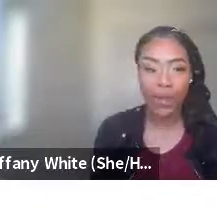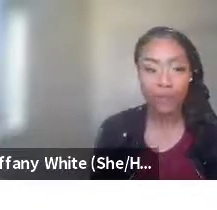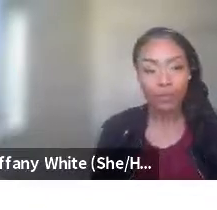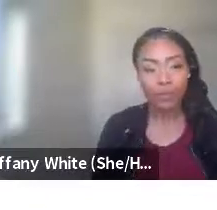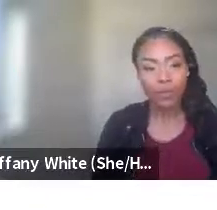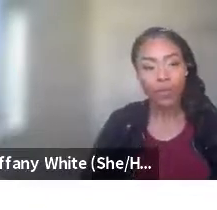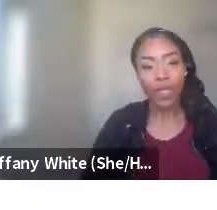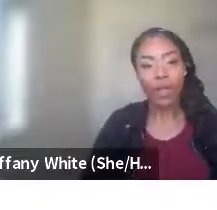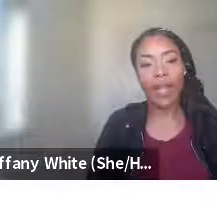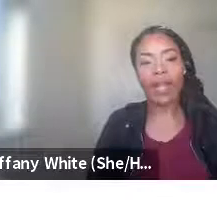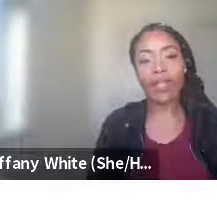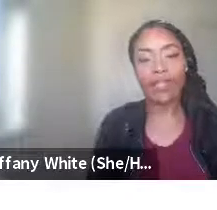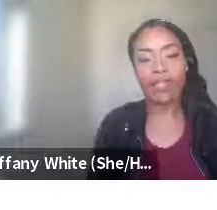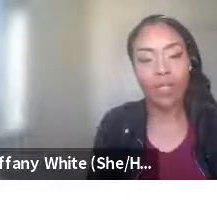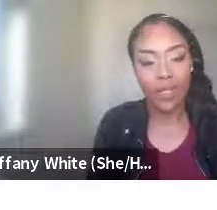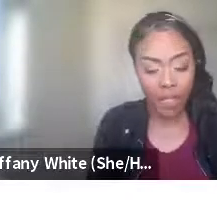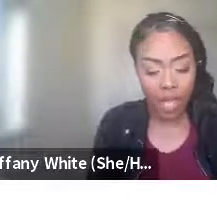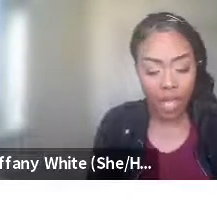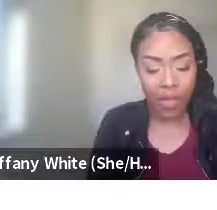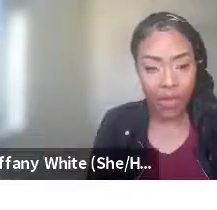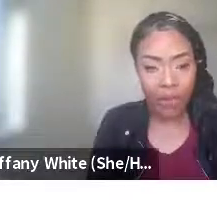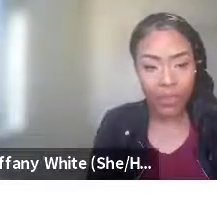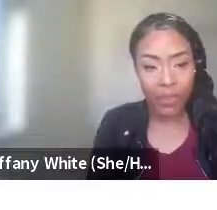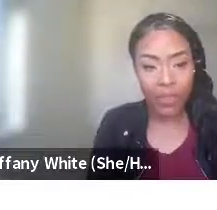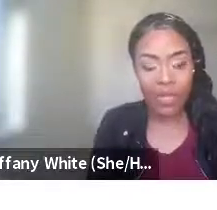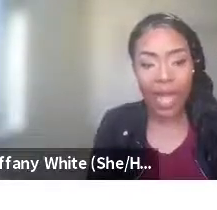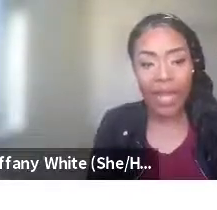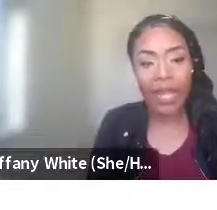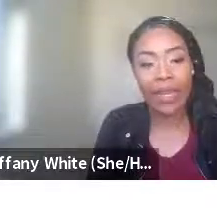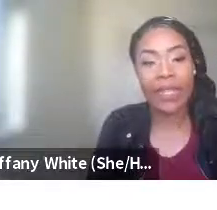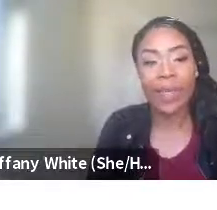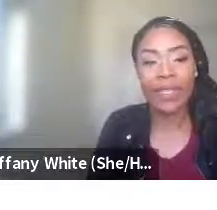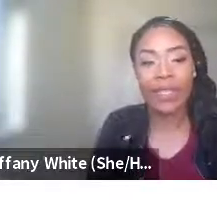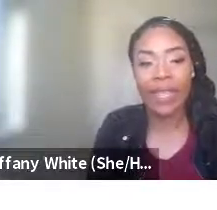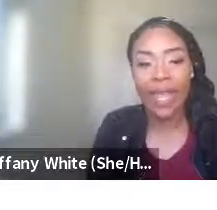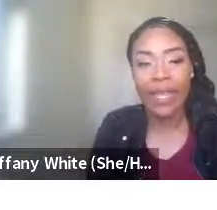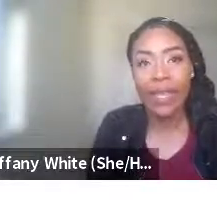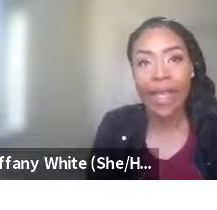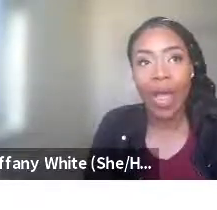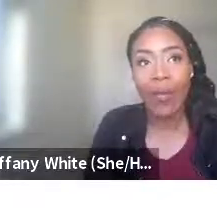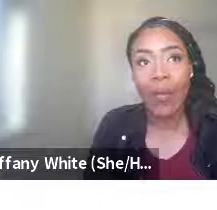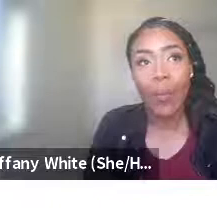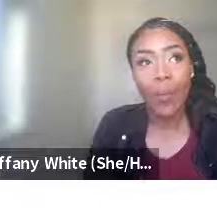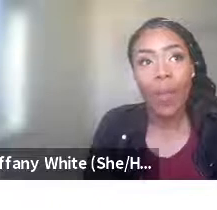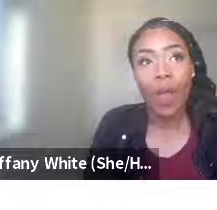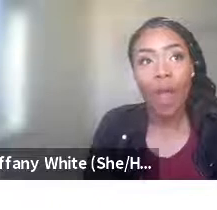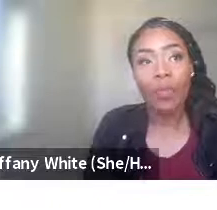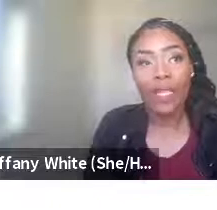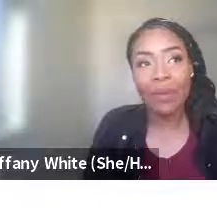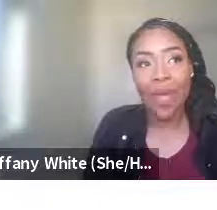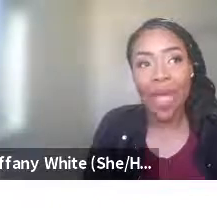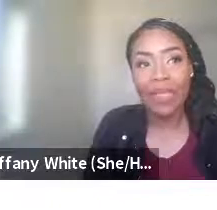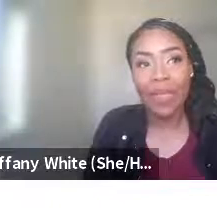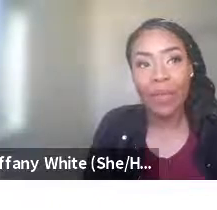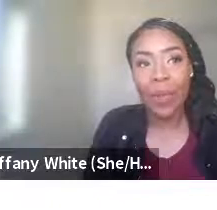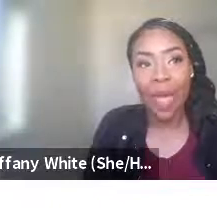in our next slide. And it's basically that our